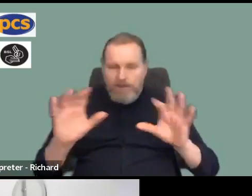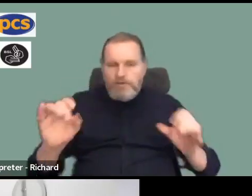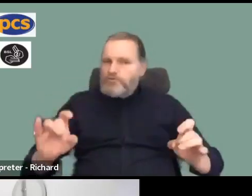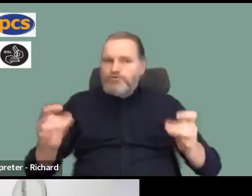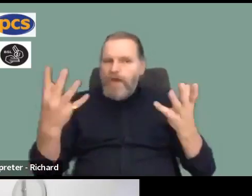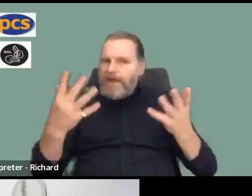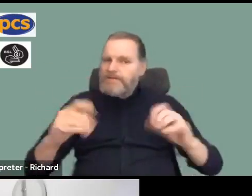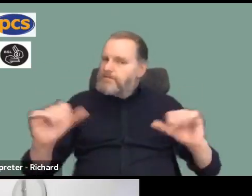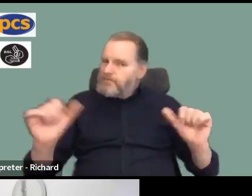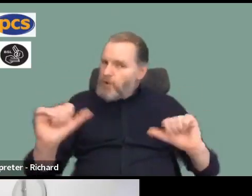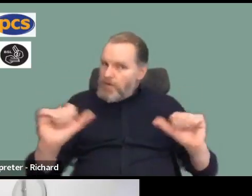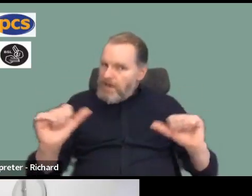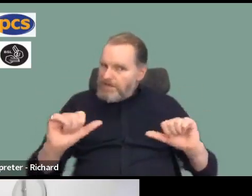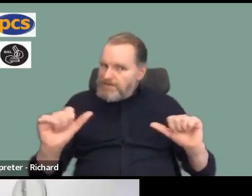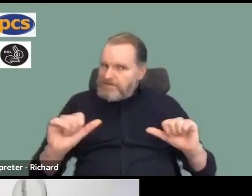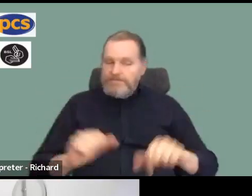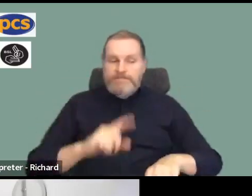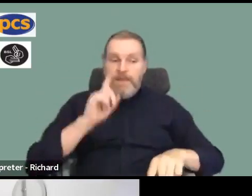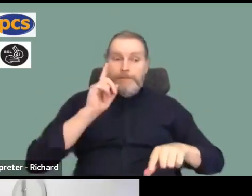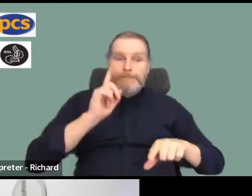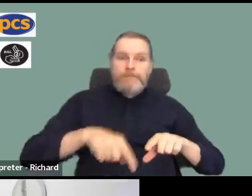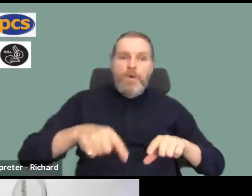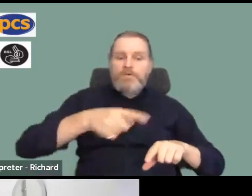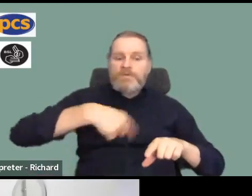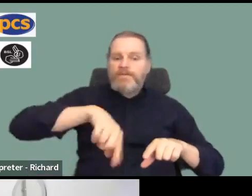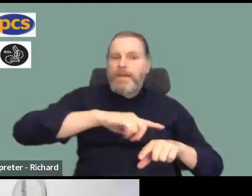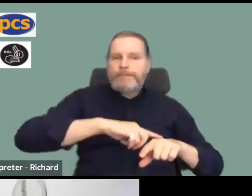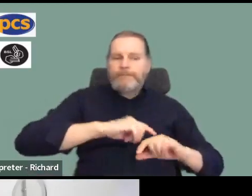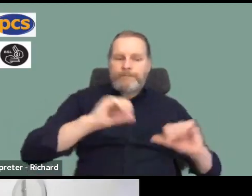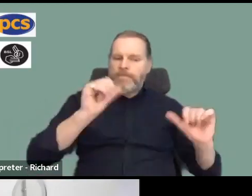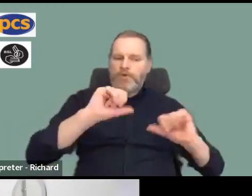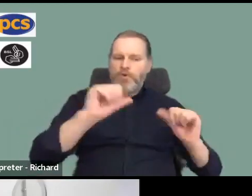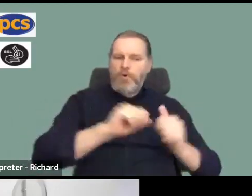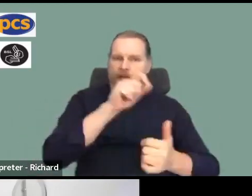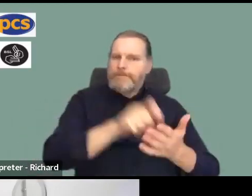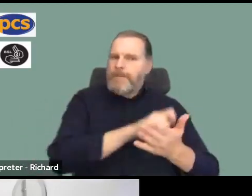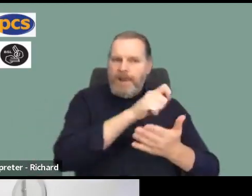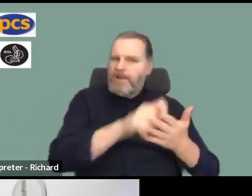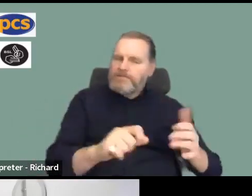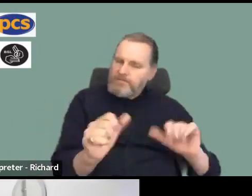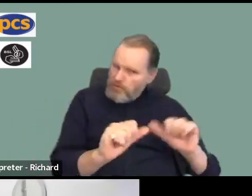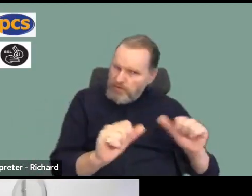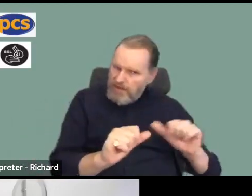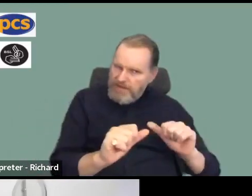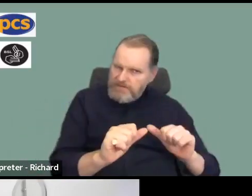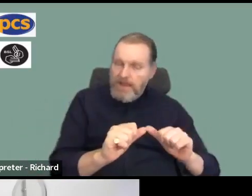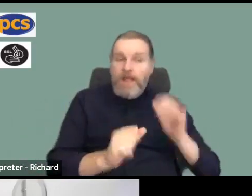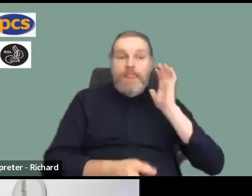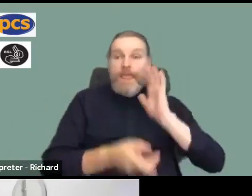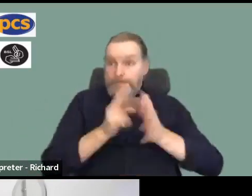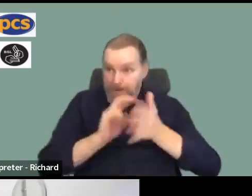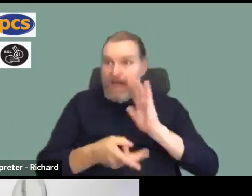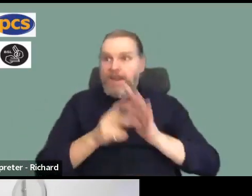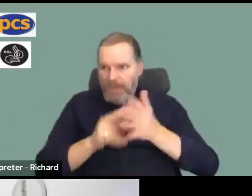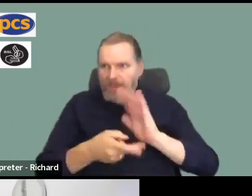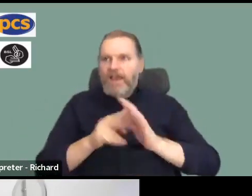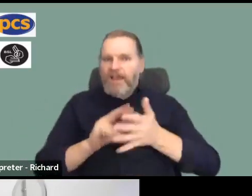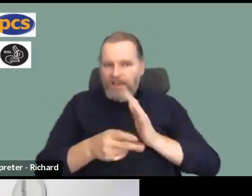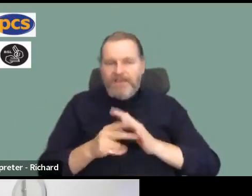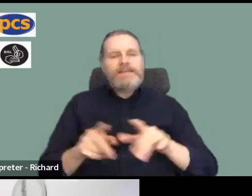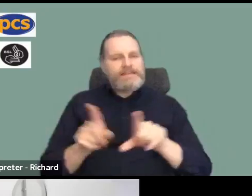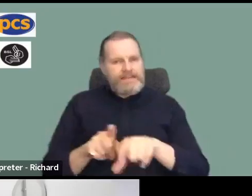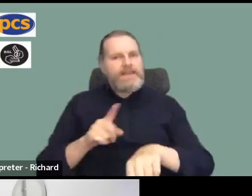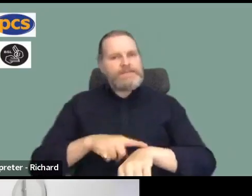our sector, the public sector, have either not balloted yet, or are planning to ballot at the same time as us.